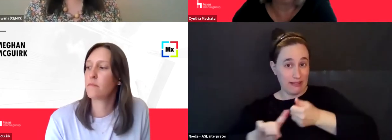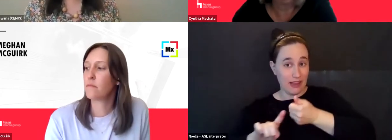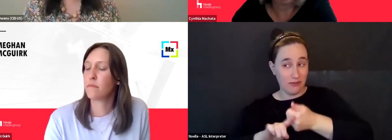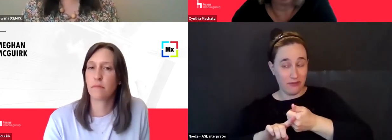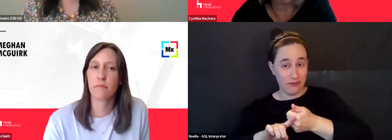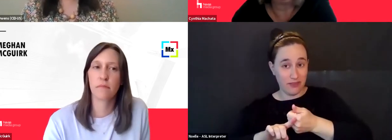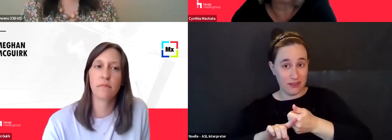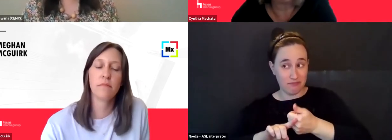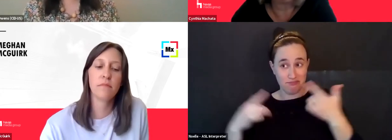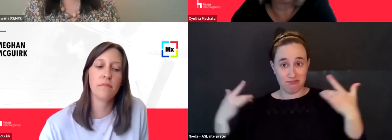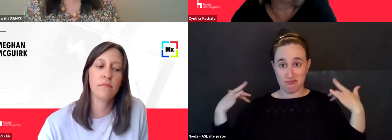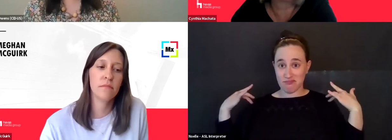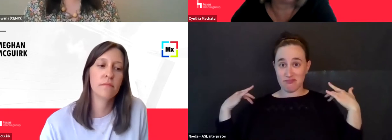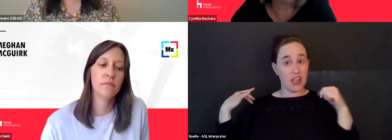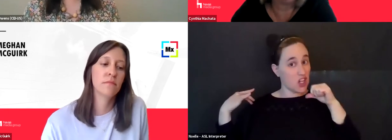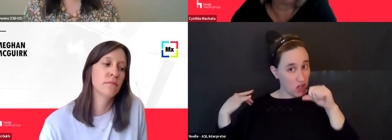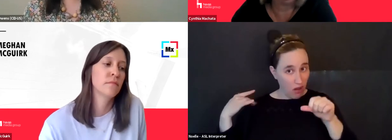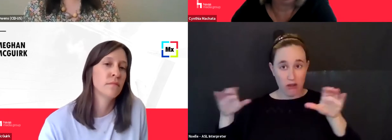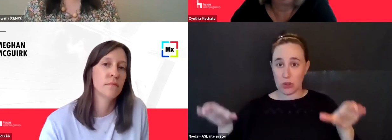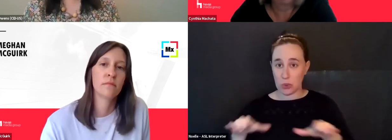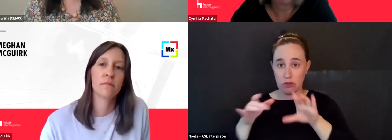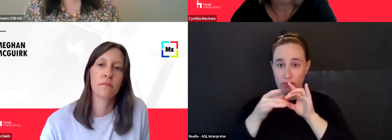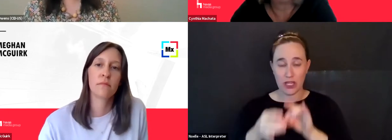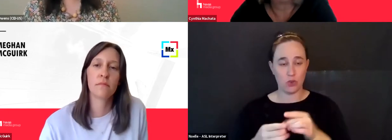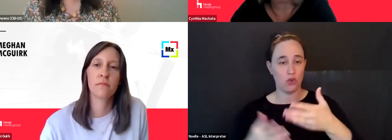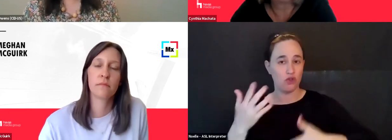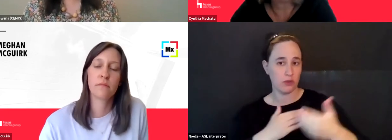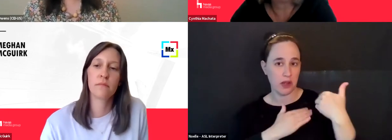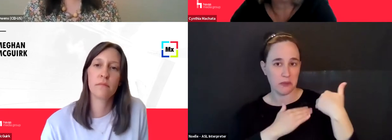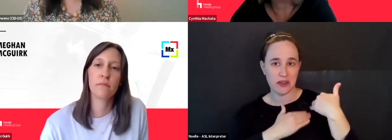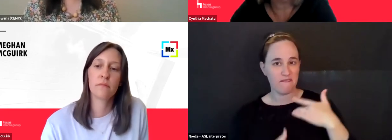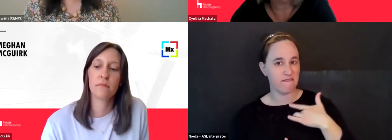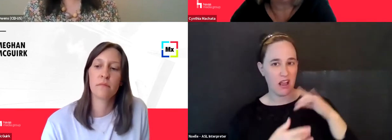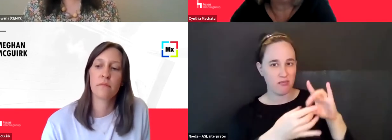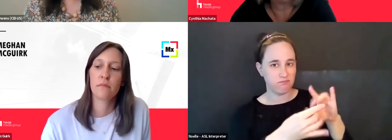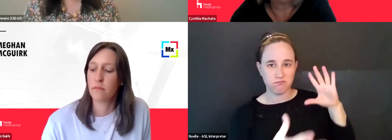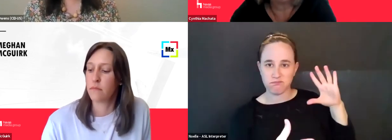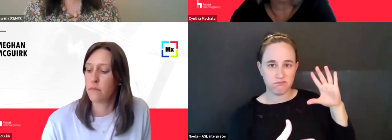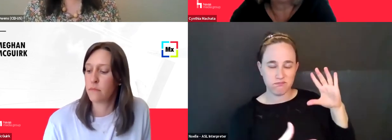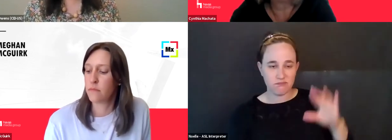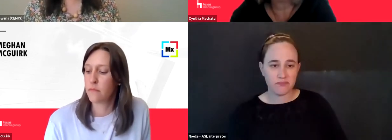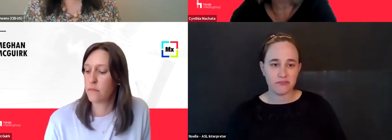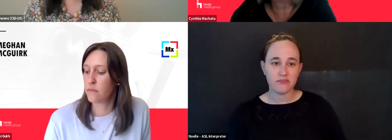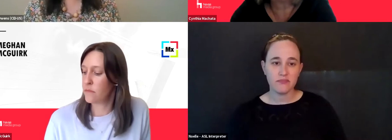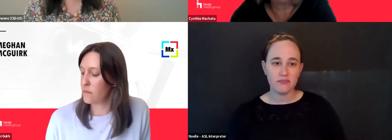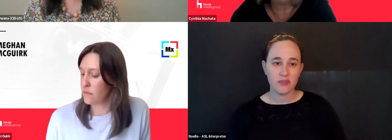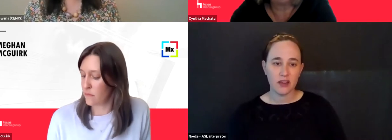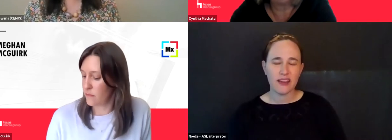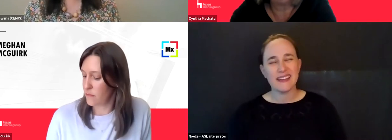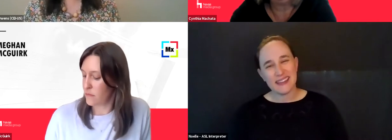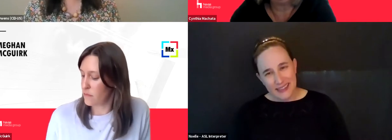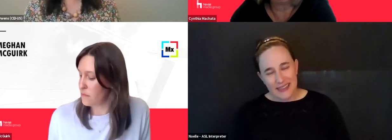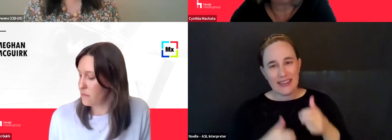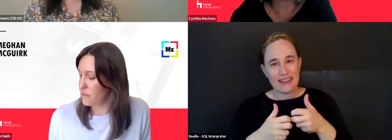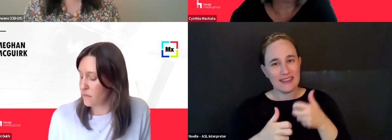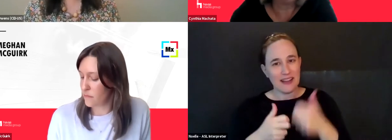doing, um, in terms of social responsibility. Um, they do ask us lots of questions. It's, it's really tricky being,